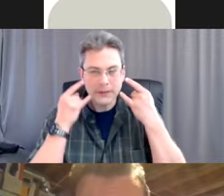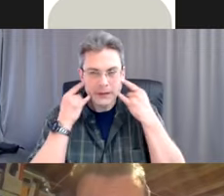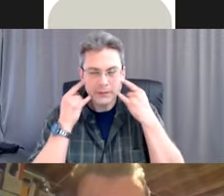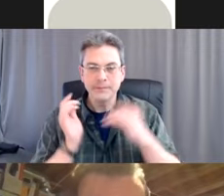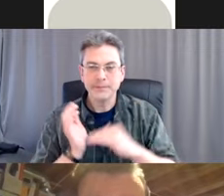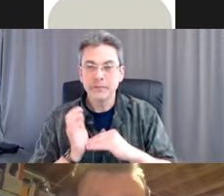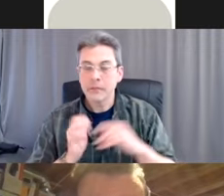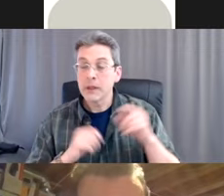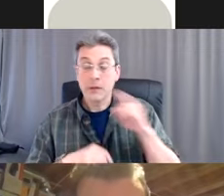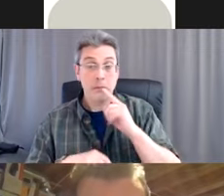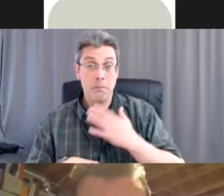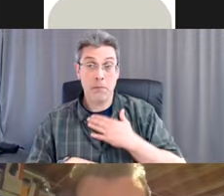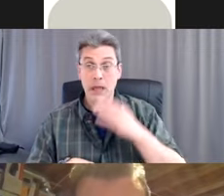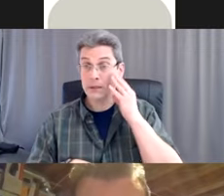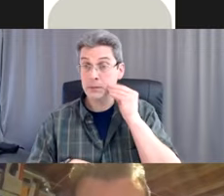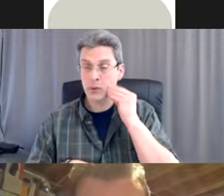size fits all.